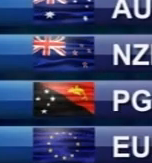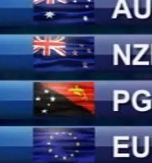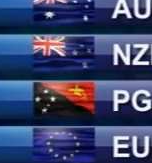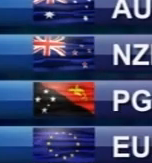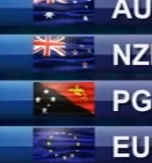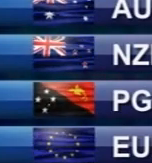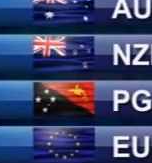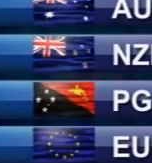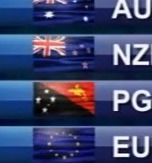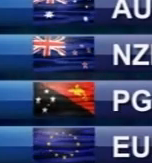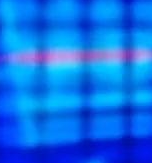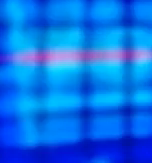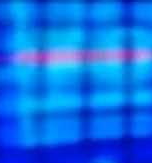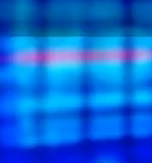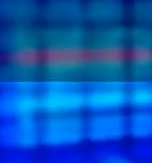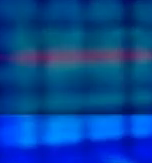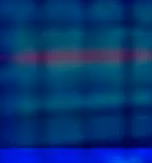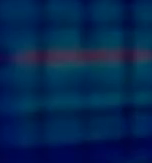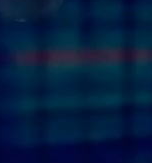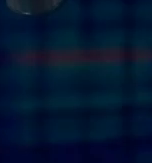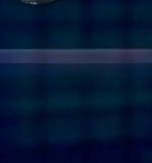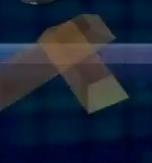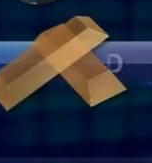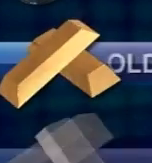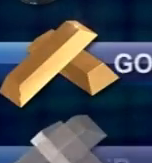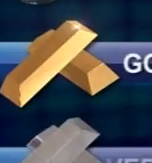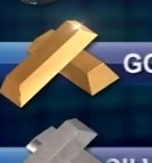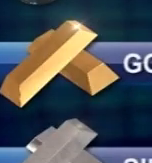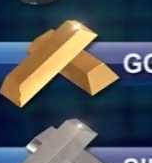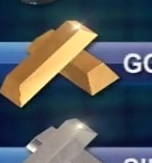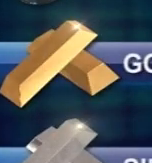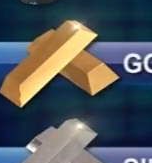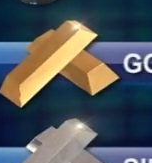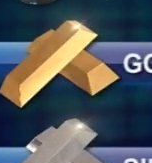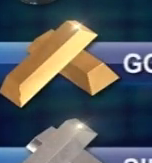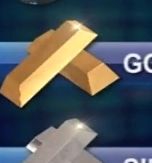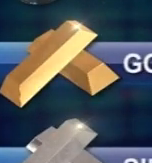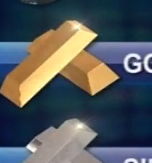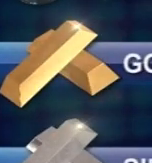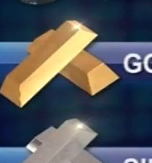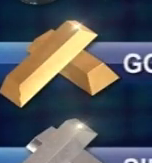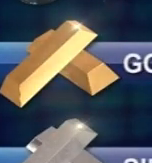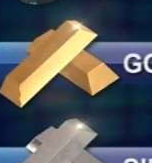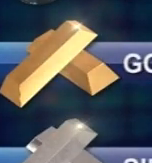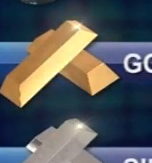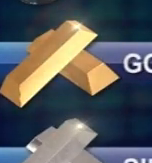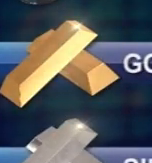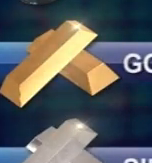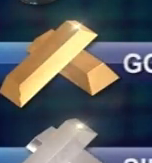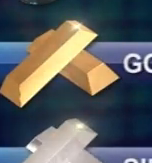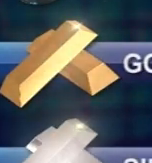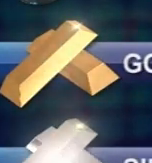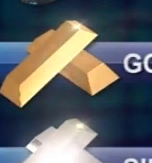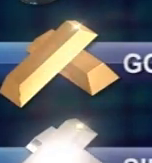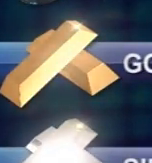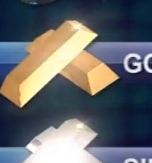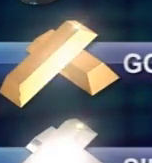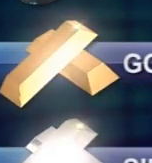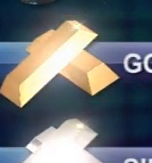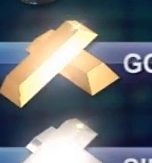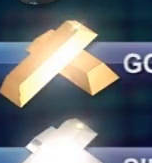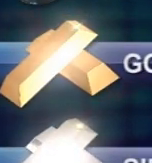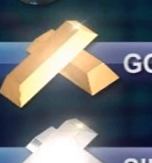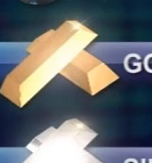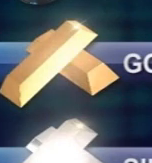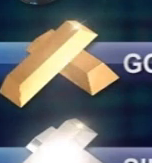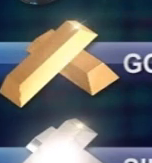and Kiwi dollars. Looking at the commodities, the price of crude oil has risen above the significant $40 per barrel mark it was at when